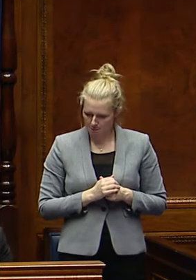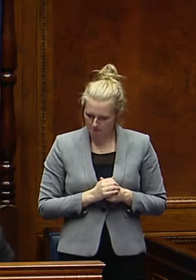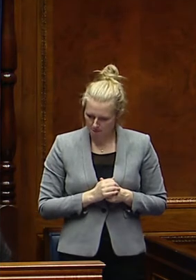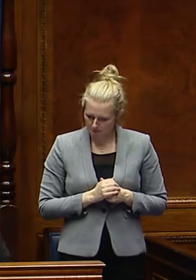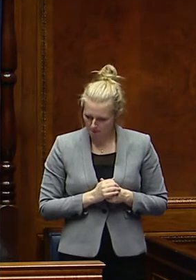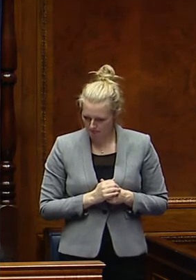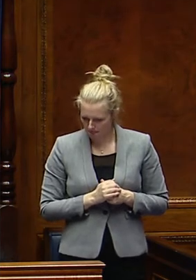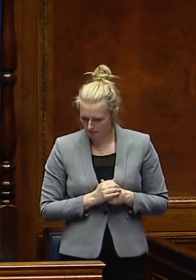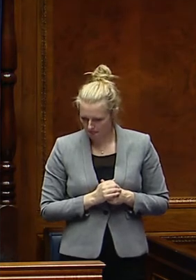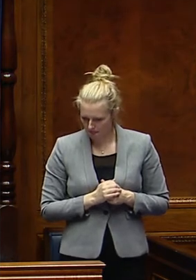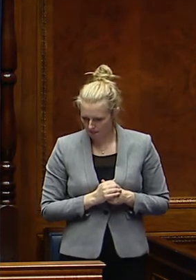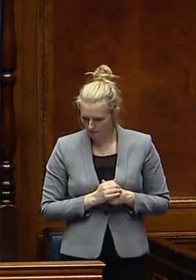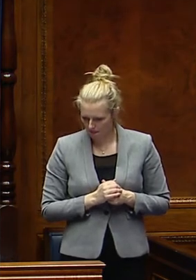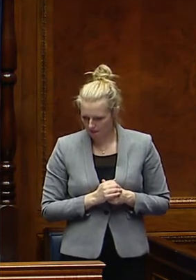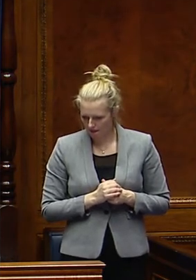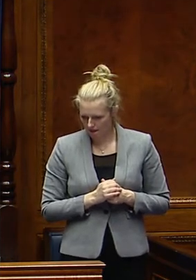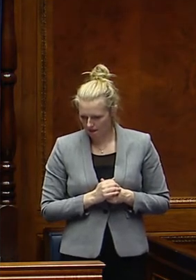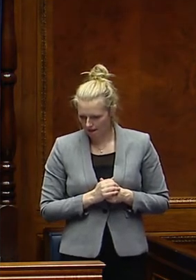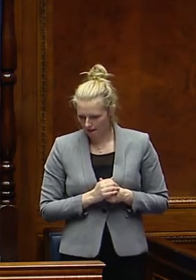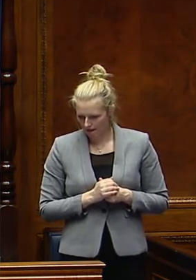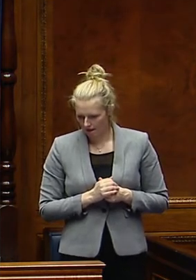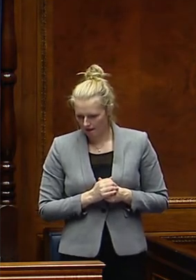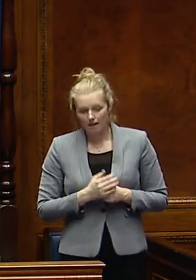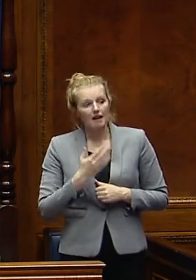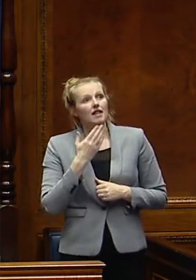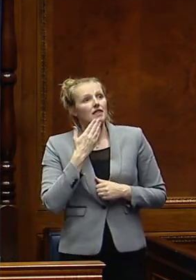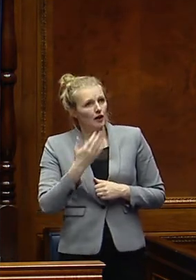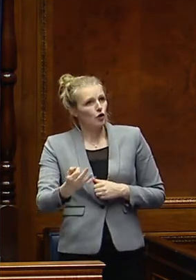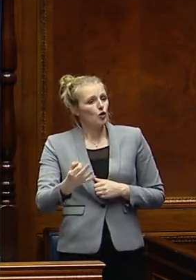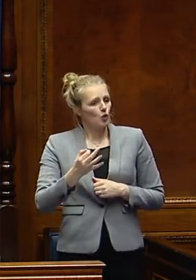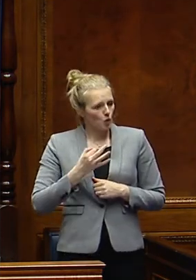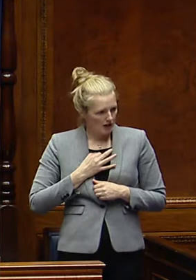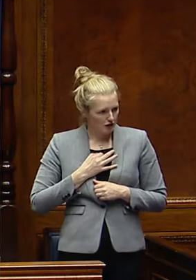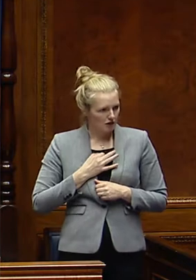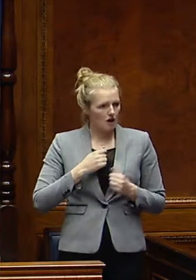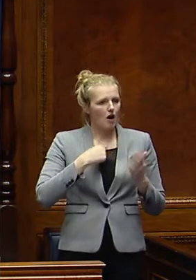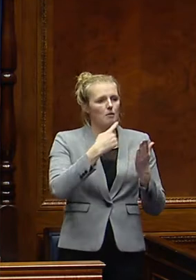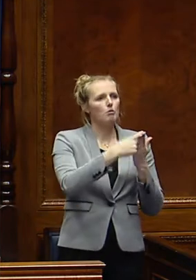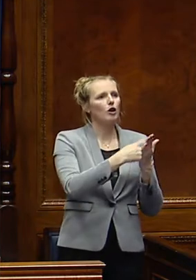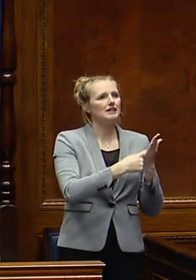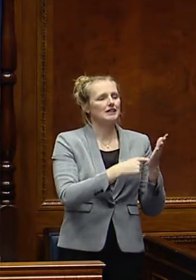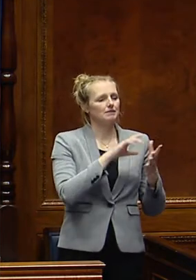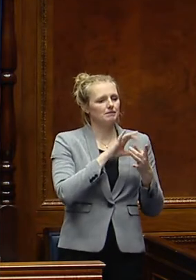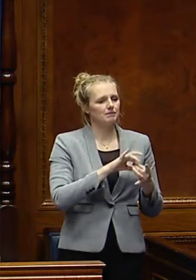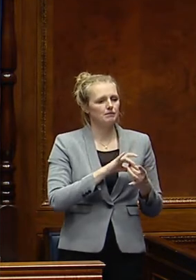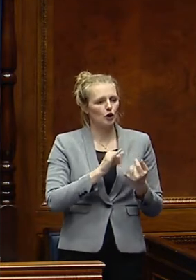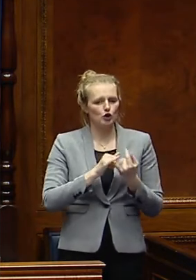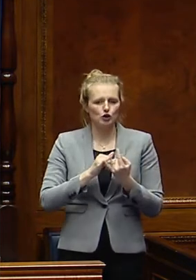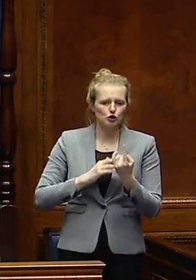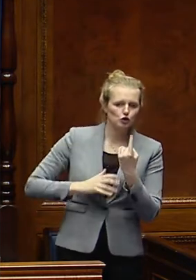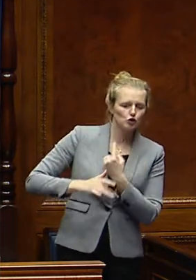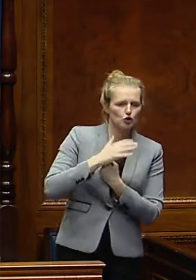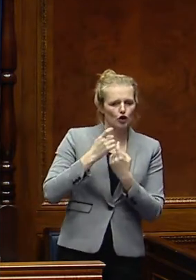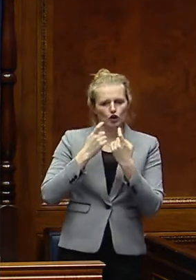Just thank you to the member again for your question. I suppose the executive policy of integrating social considerations into